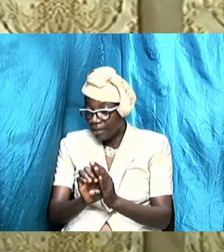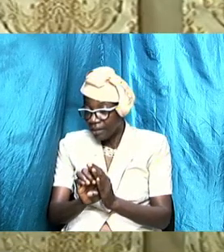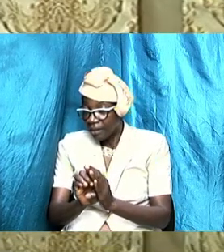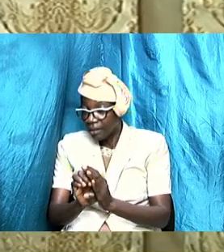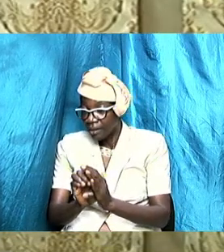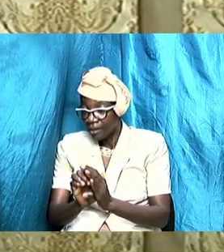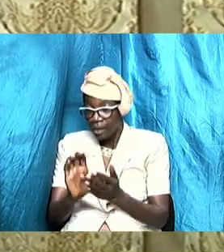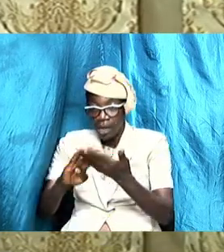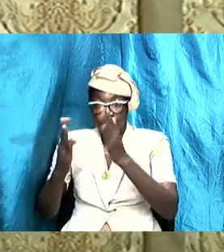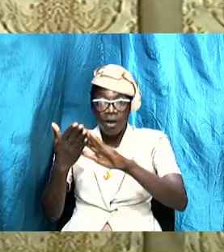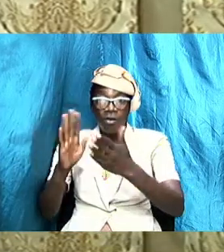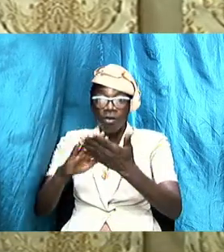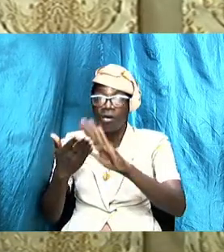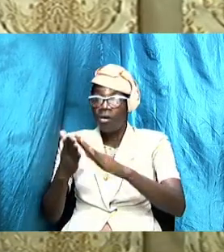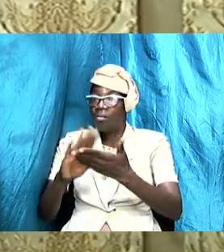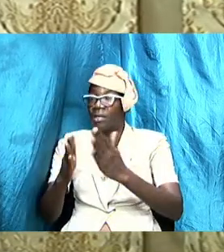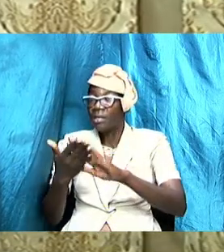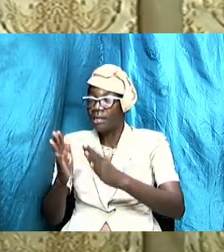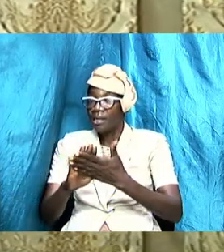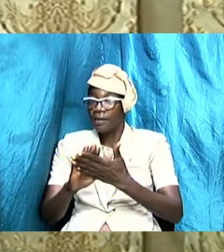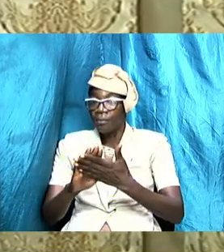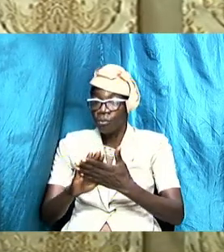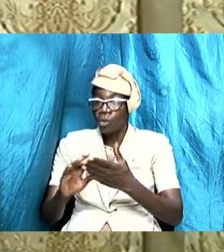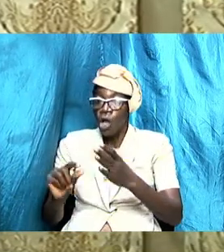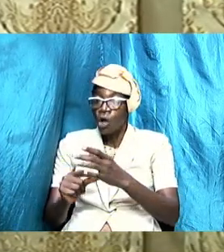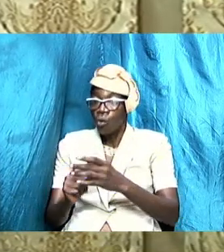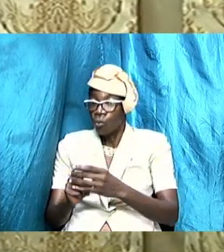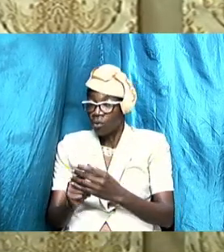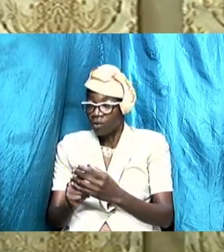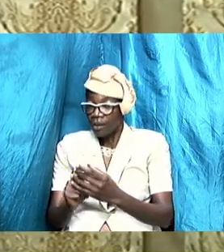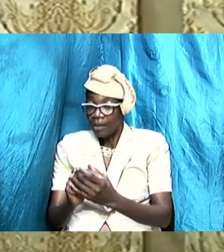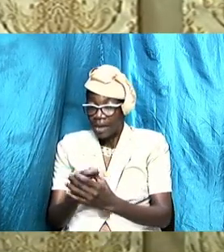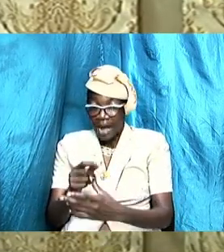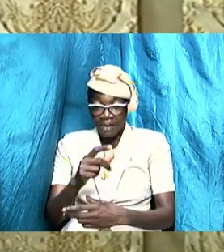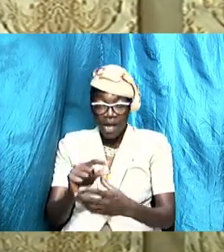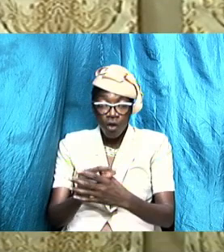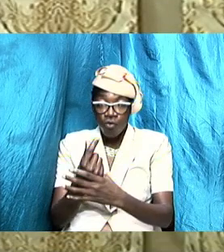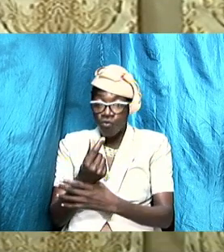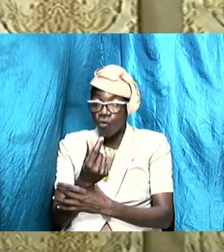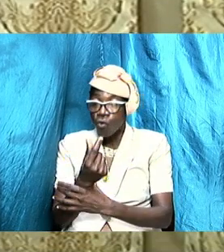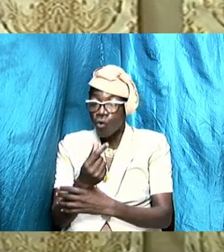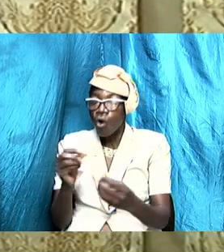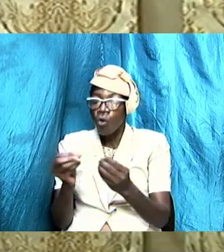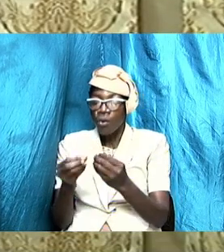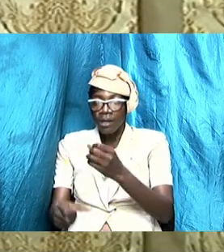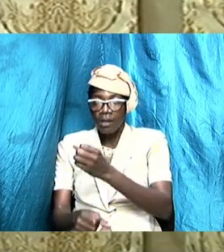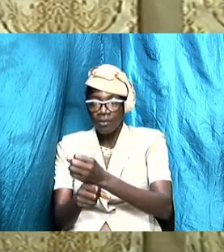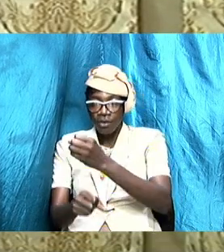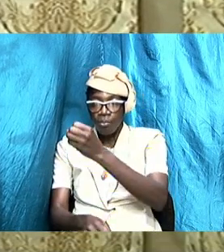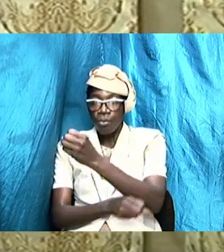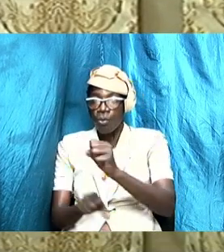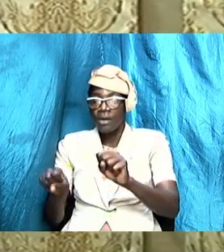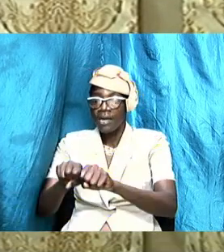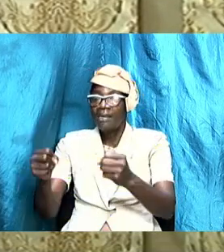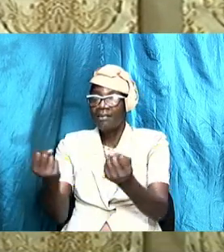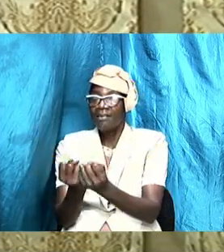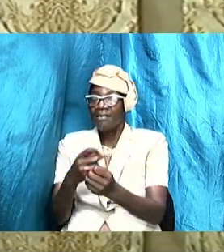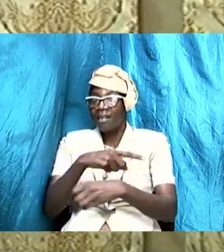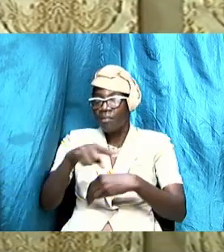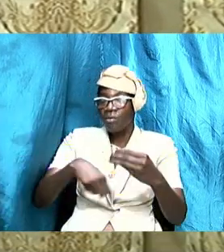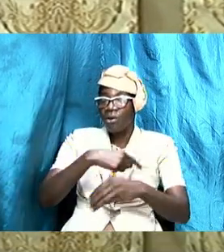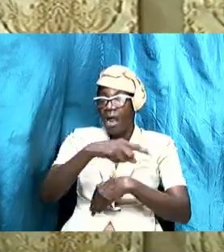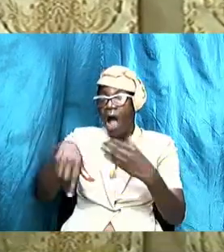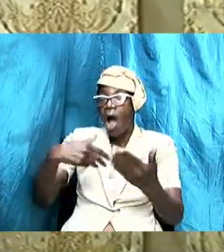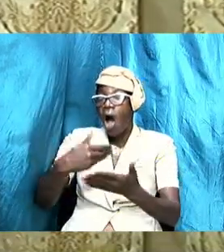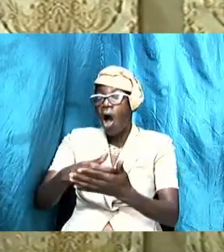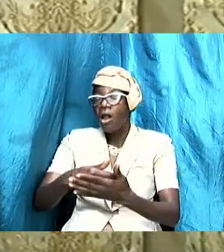for everybody so he grew with a certain or she grew with a certain kind of support system around all that comes together to